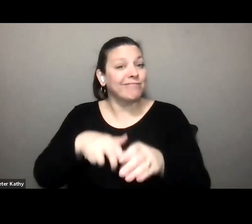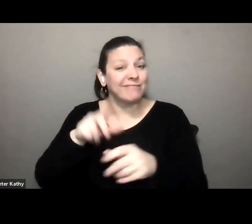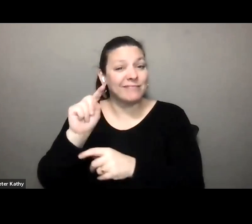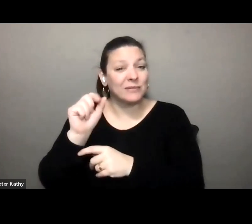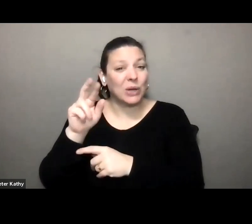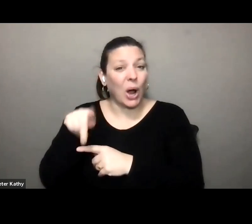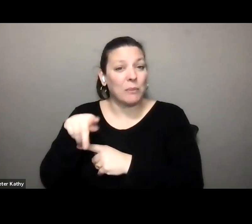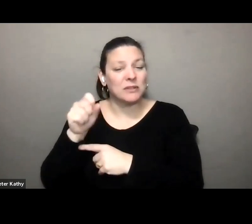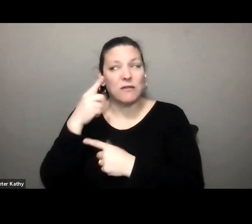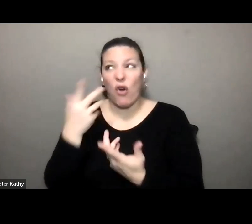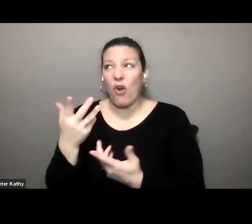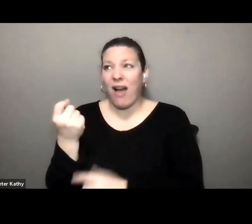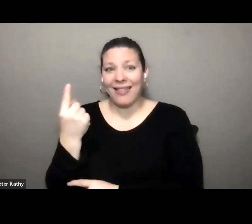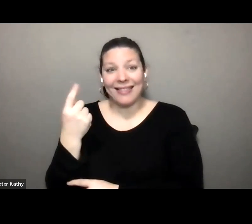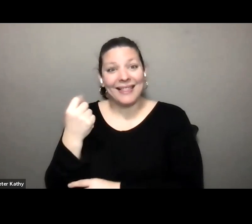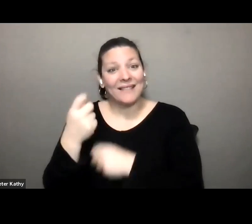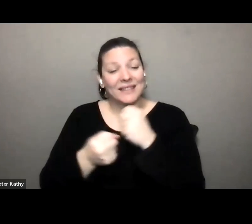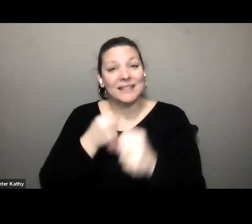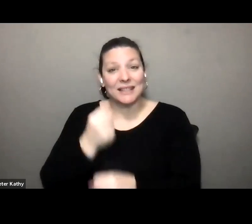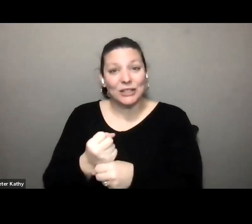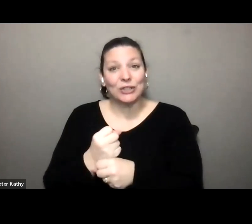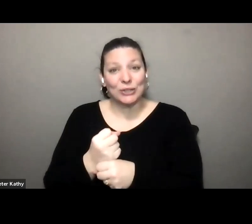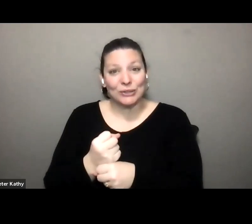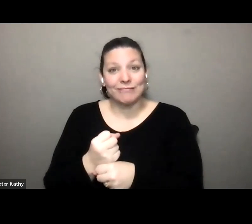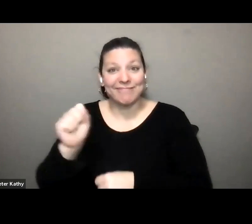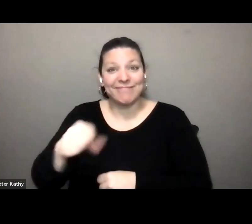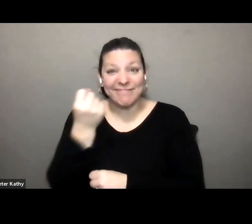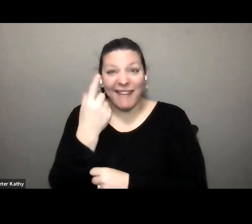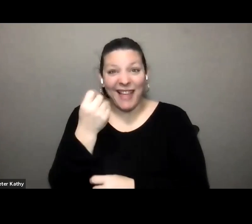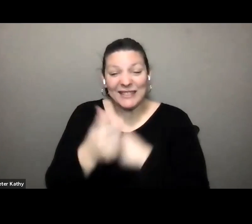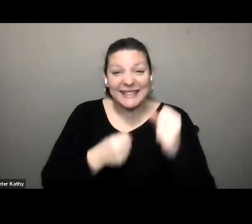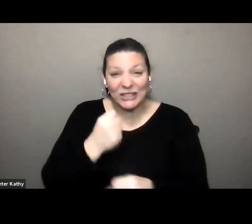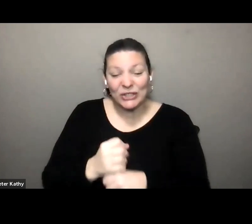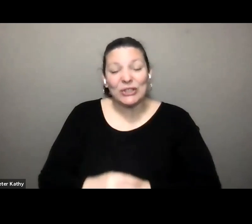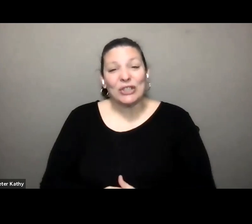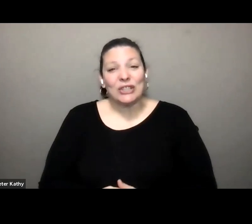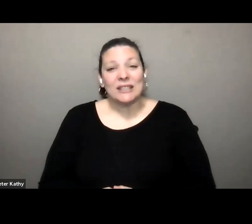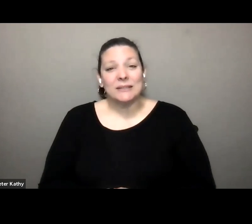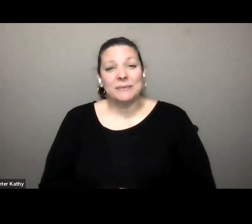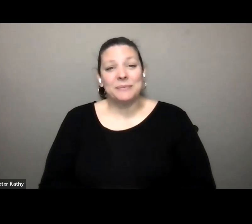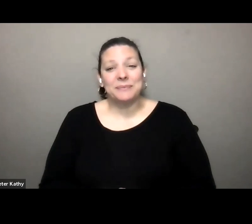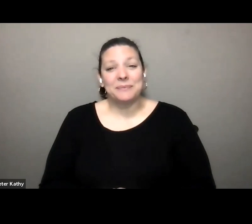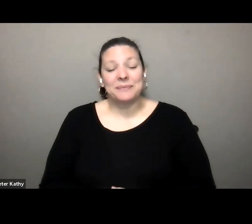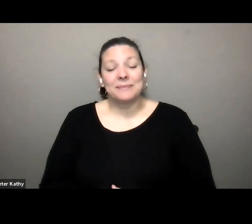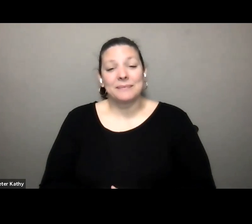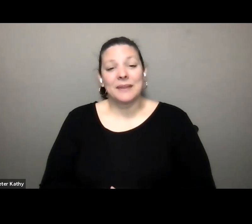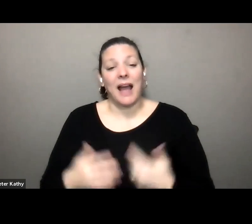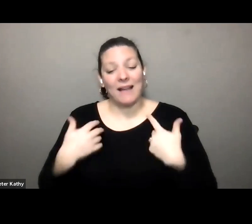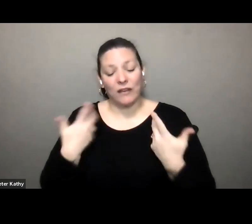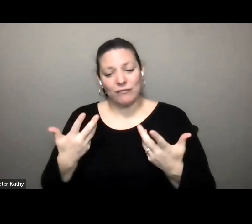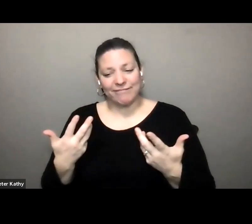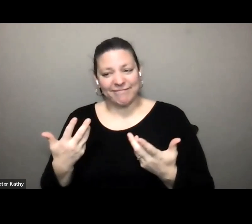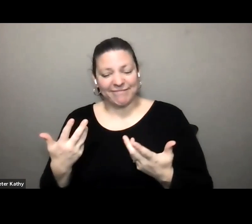gosh 11 years uh yeah 11 years and i actually have developed